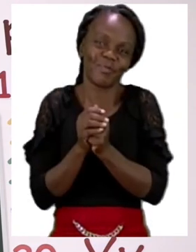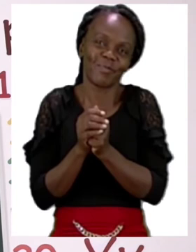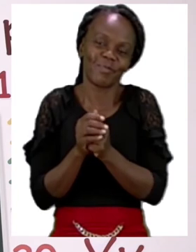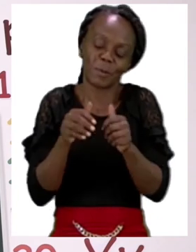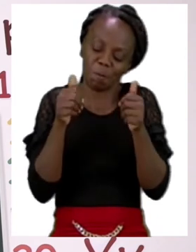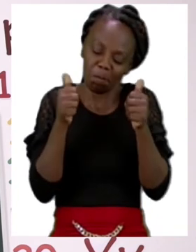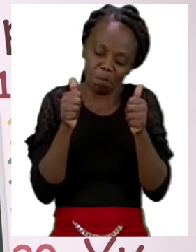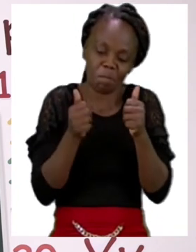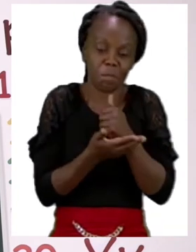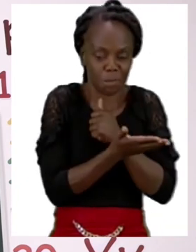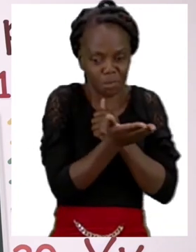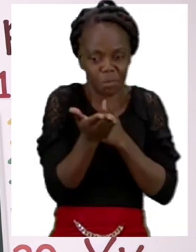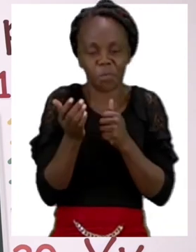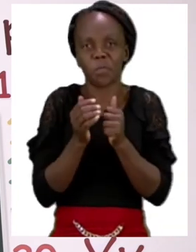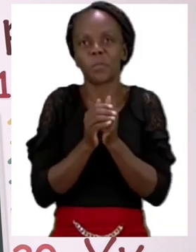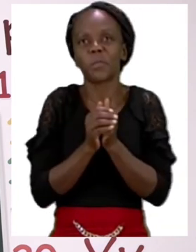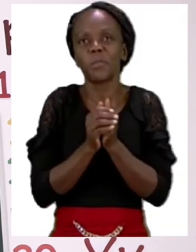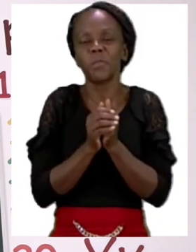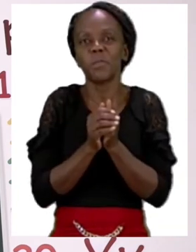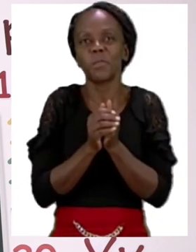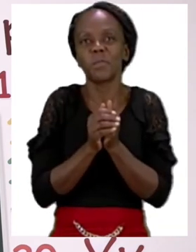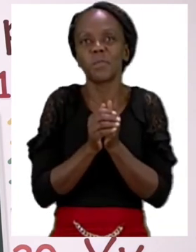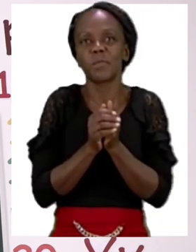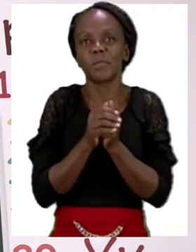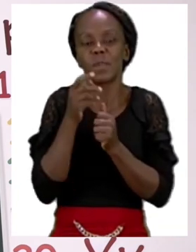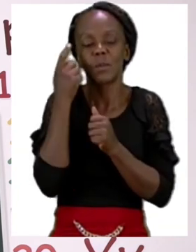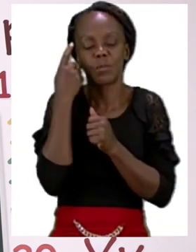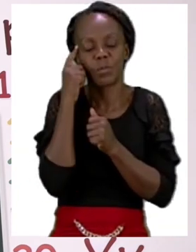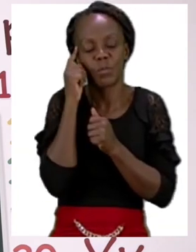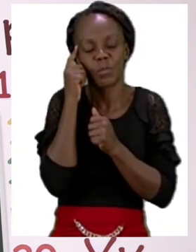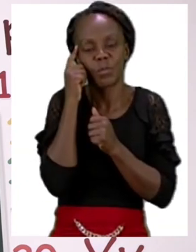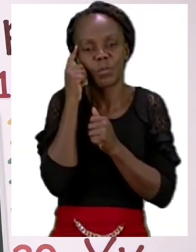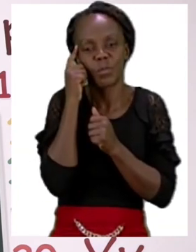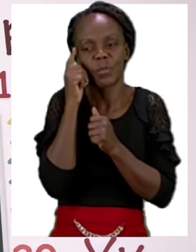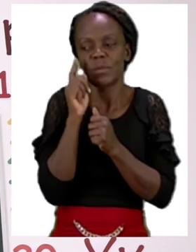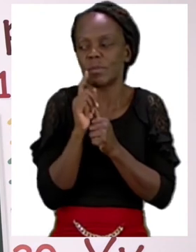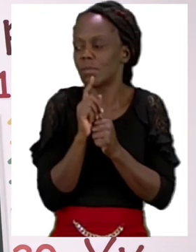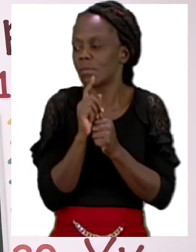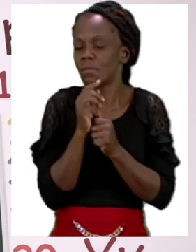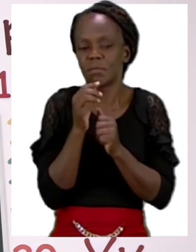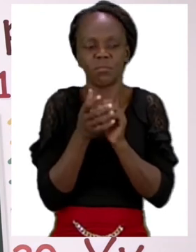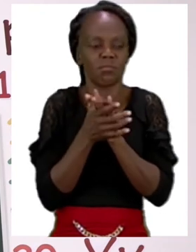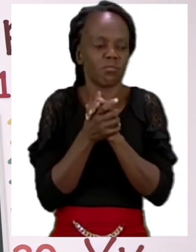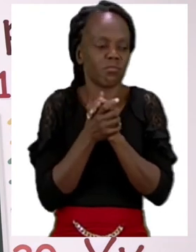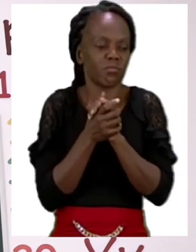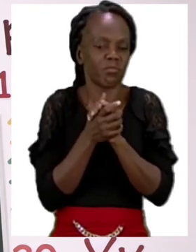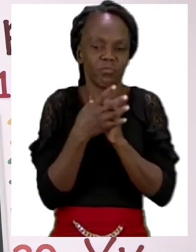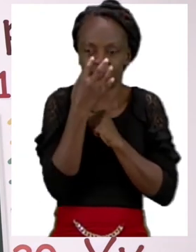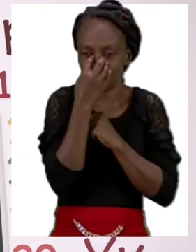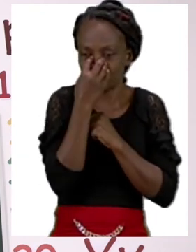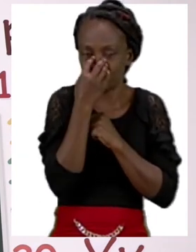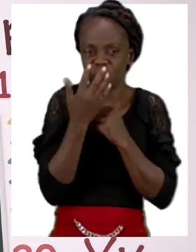Good job everyone! I wonder though, I haven't seen Sashi the whole day. He said he was going to pay me a